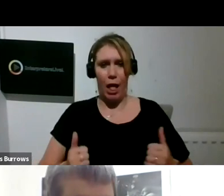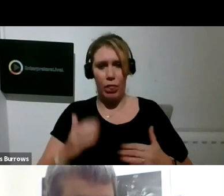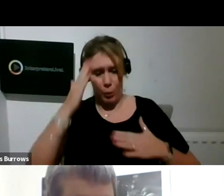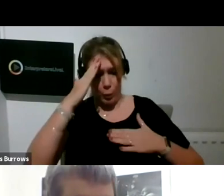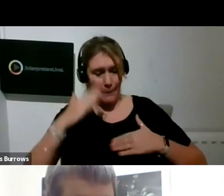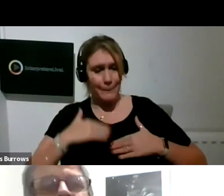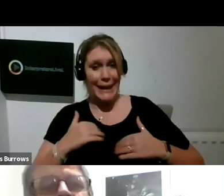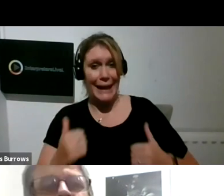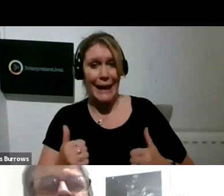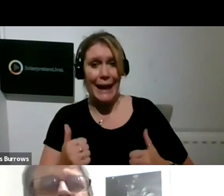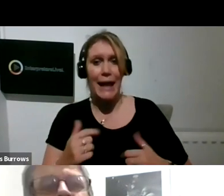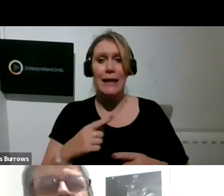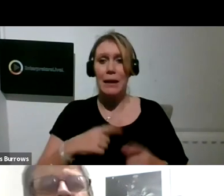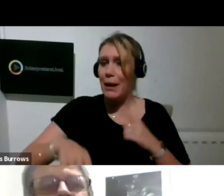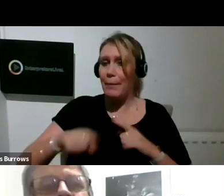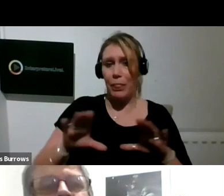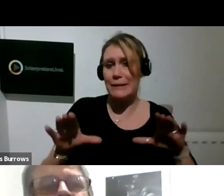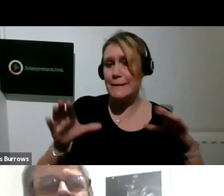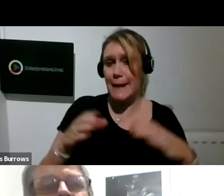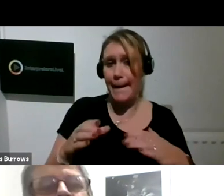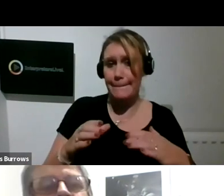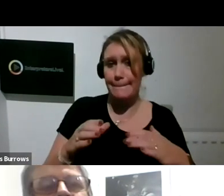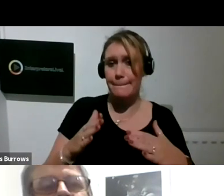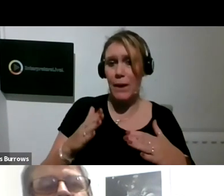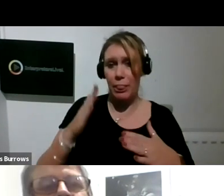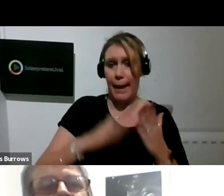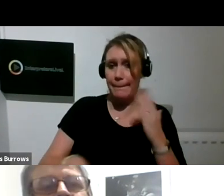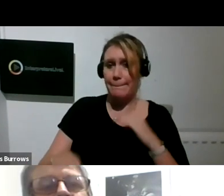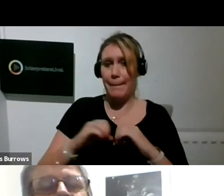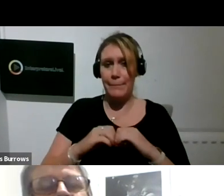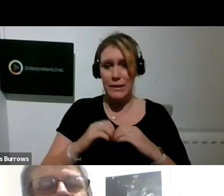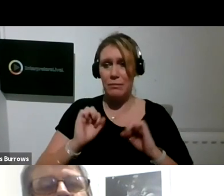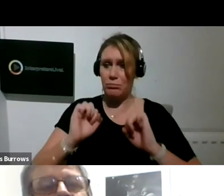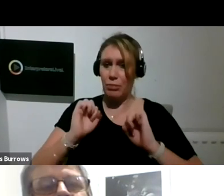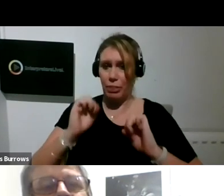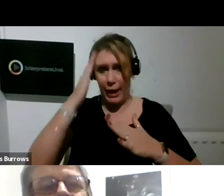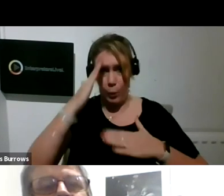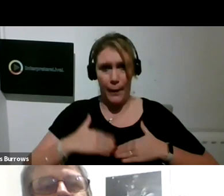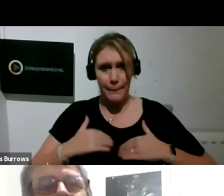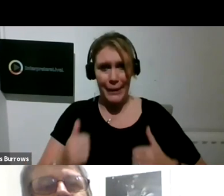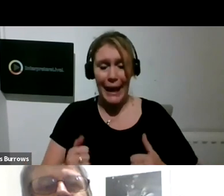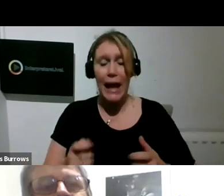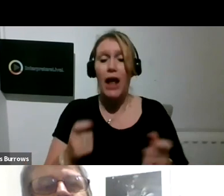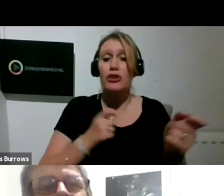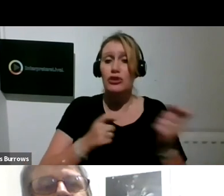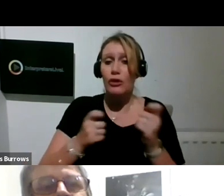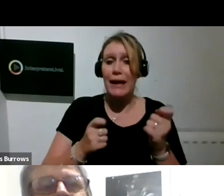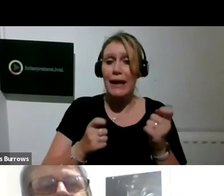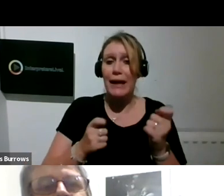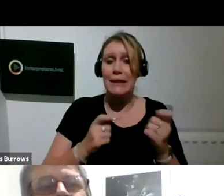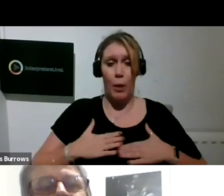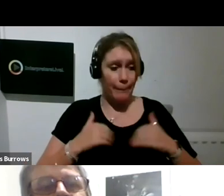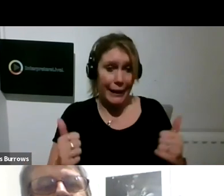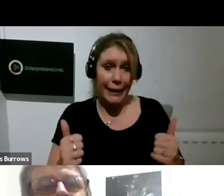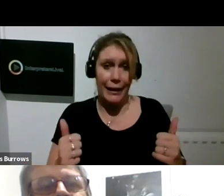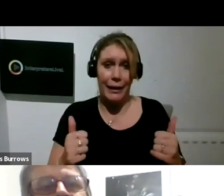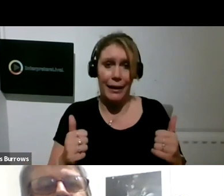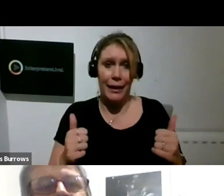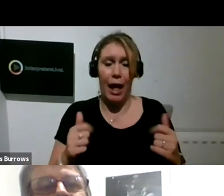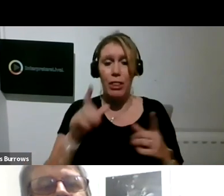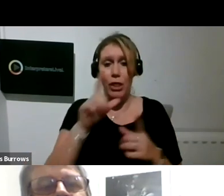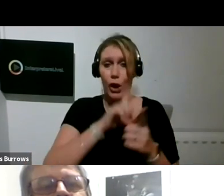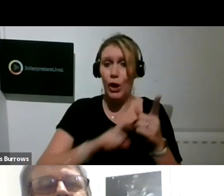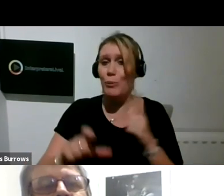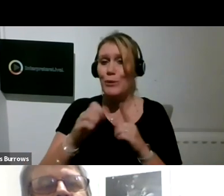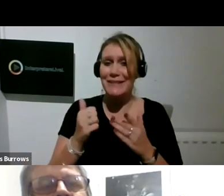very much about the team members' health and wellbeing. It's been about the directors' health and wellbeing. I know the community advisory